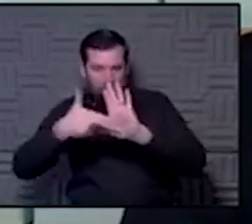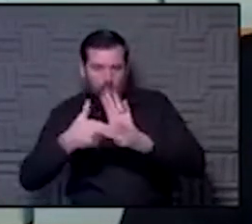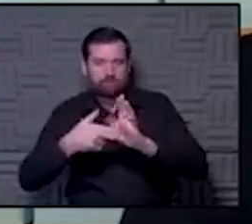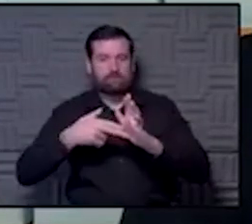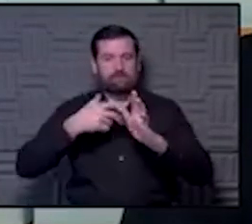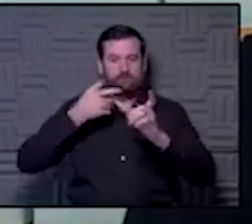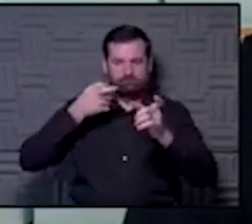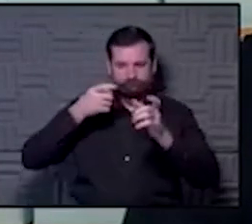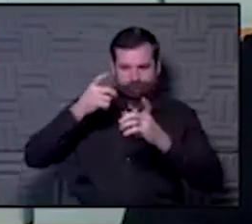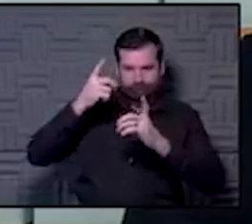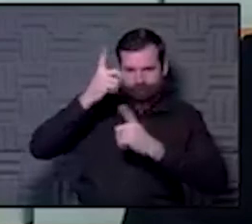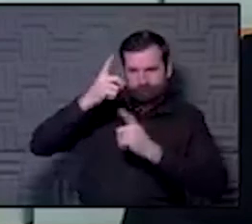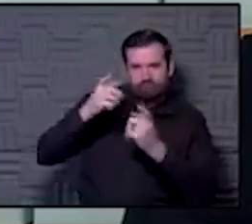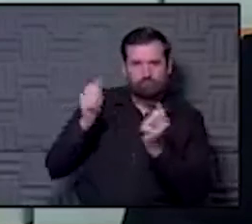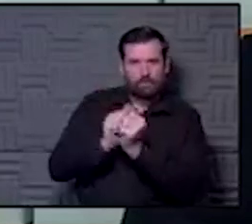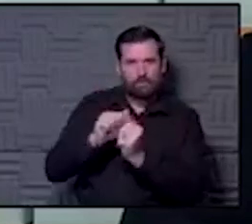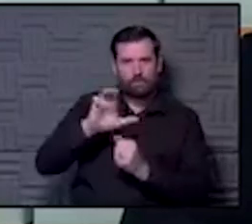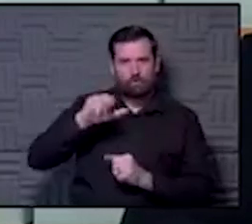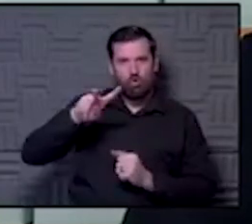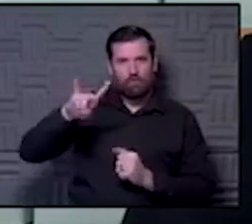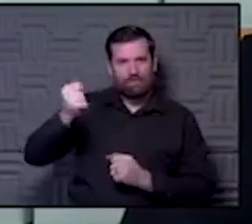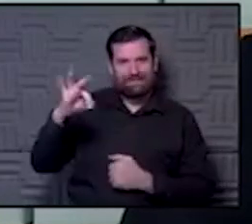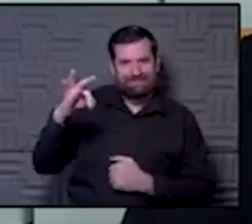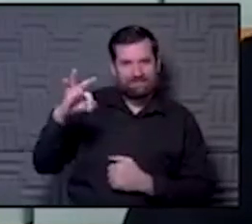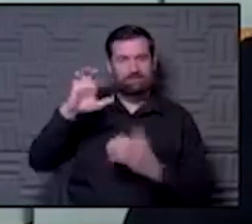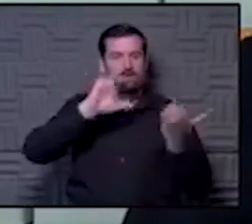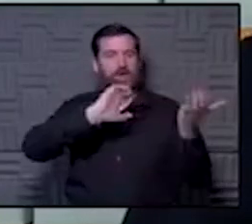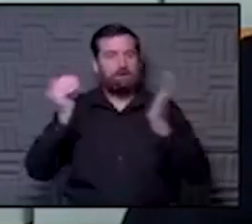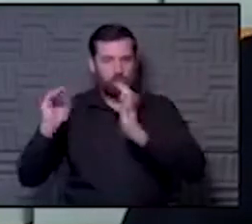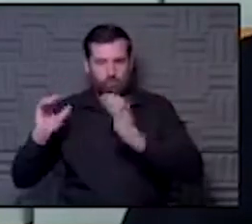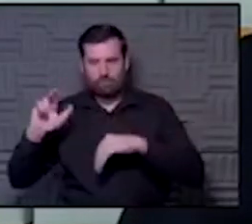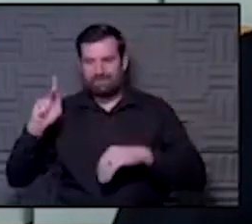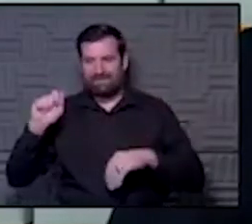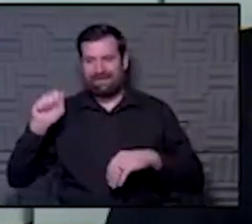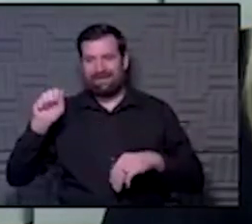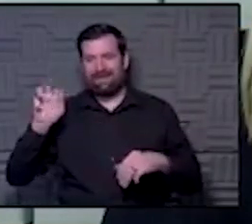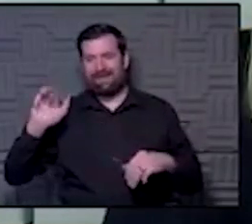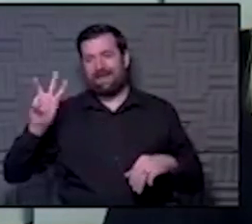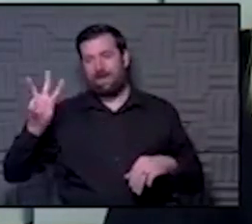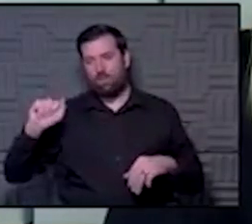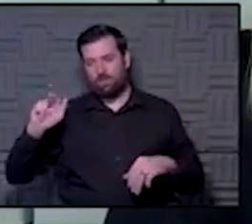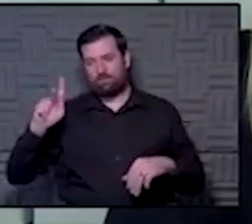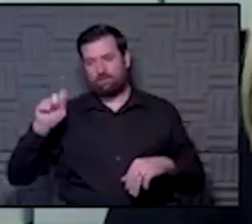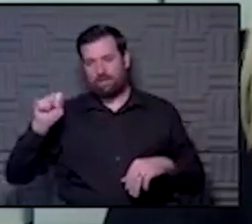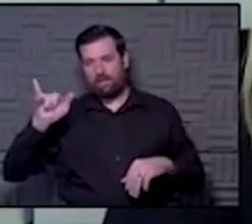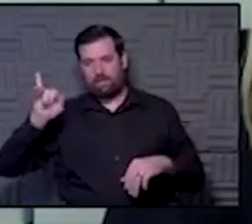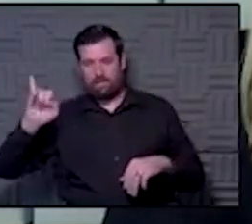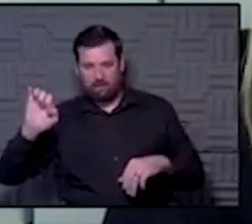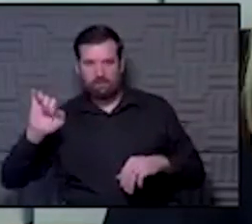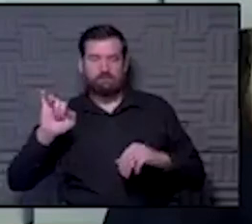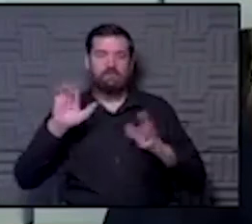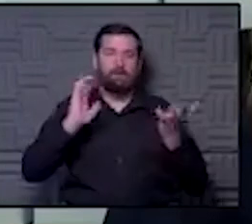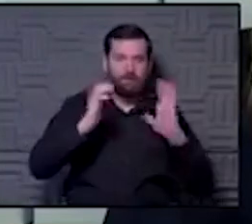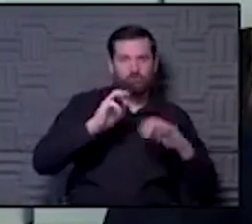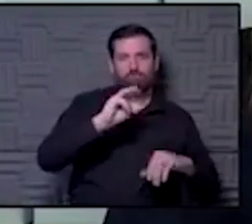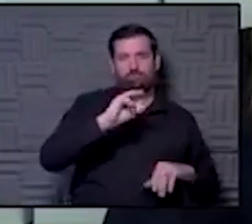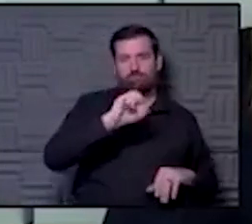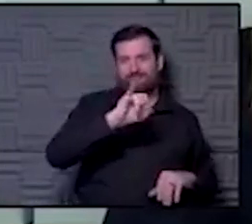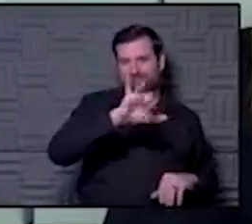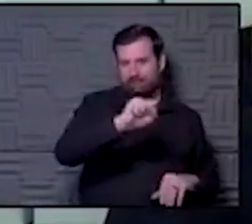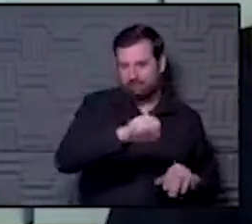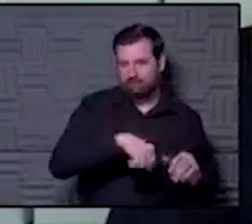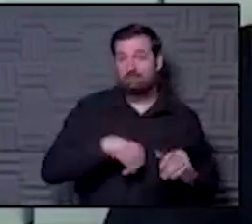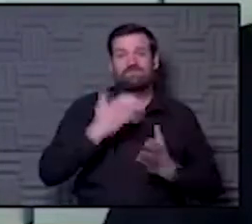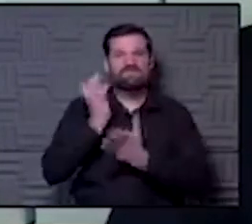with COVID-19, so acute COVID-19 infection, versus Kawasaki disease, versus MIS-C. You know, there's some overlap between